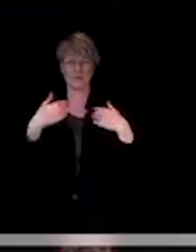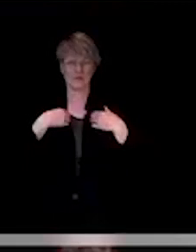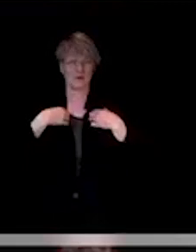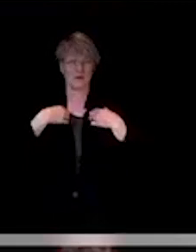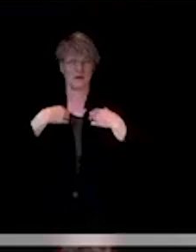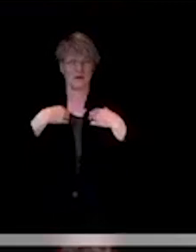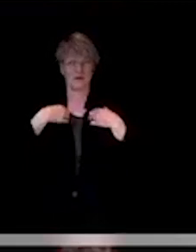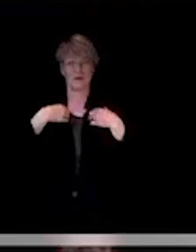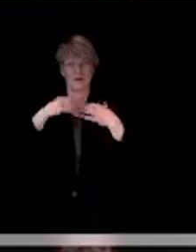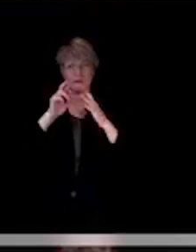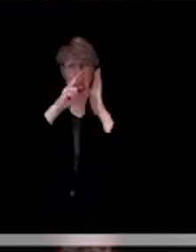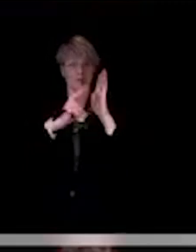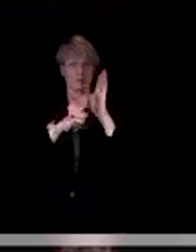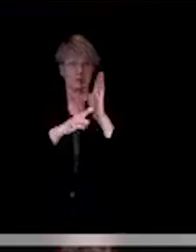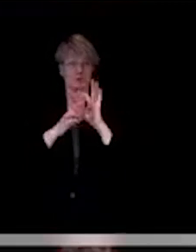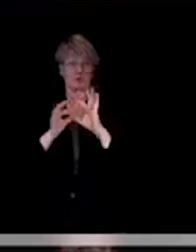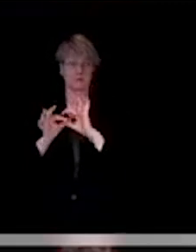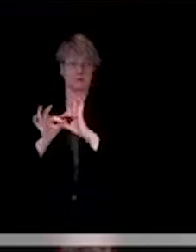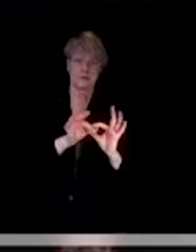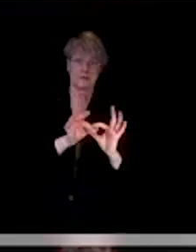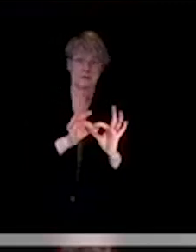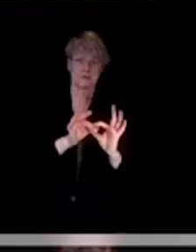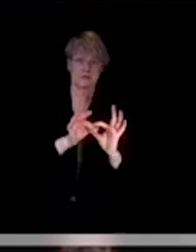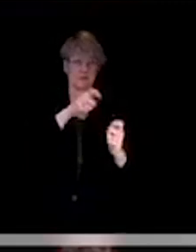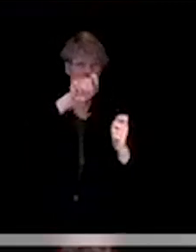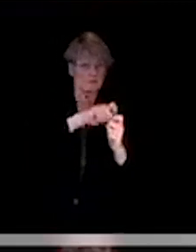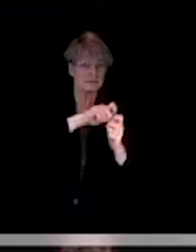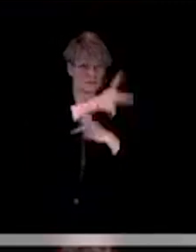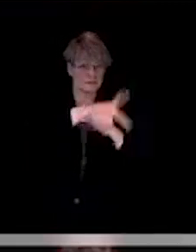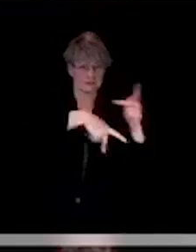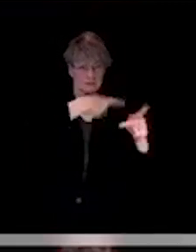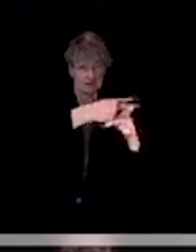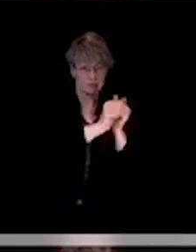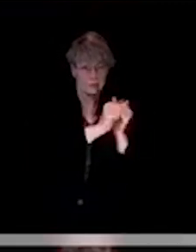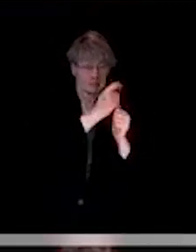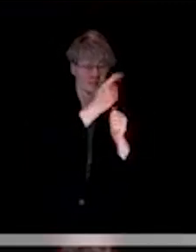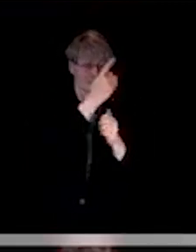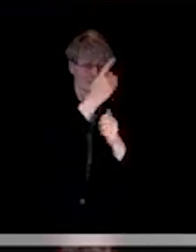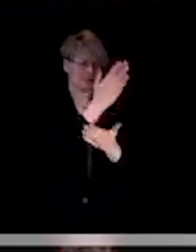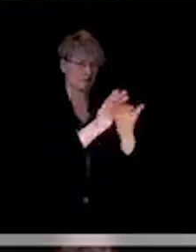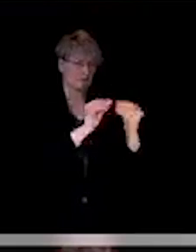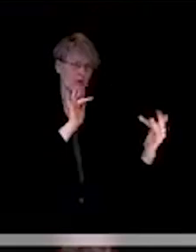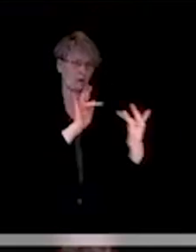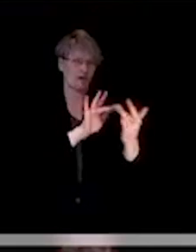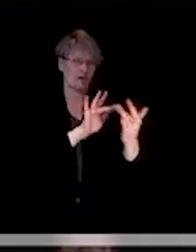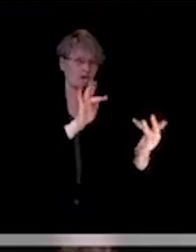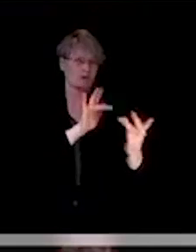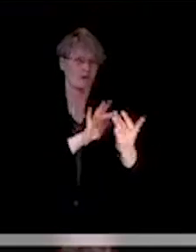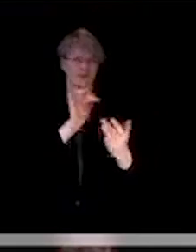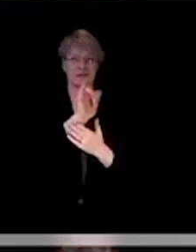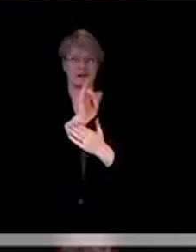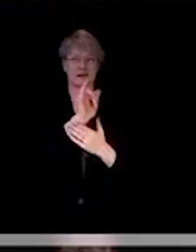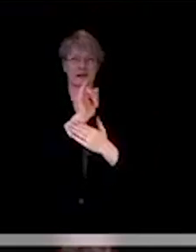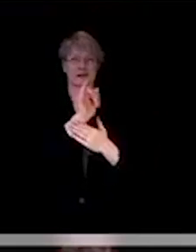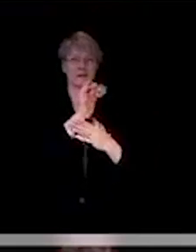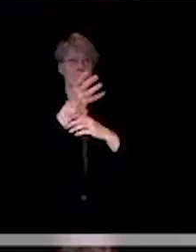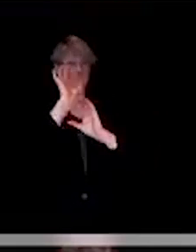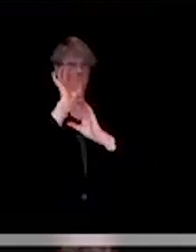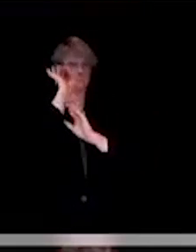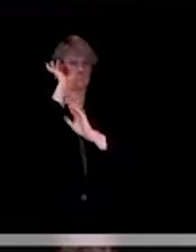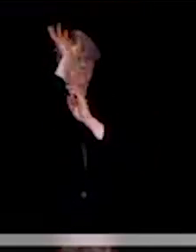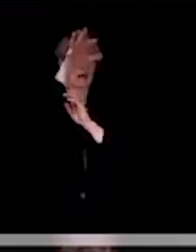obviously, some would involve more contact than others? mean, like basketball, that's very close and very,